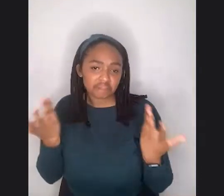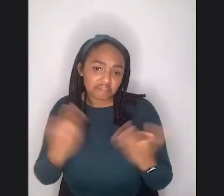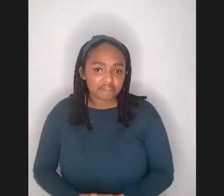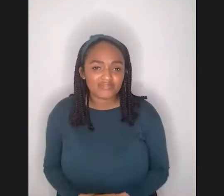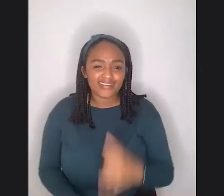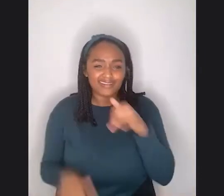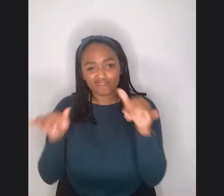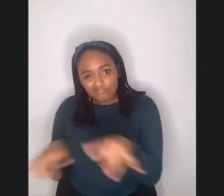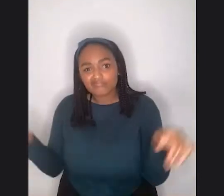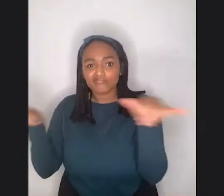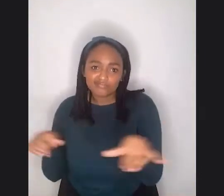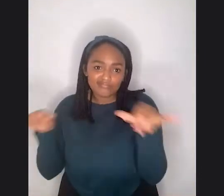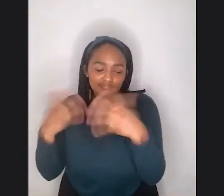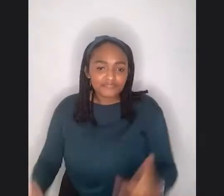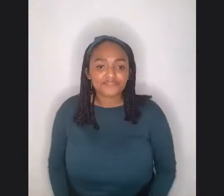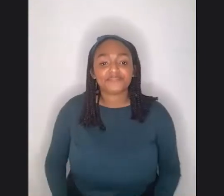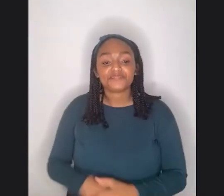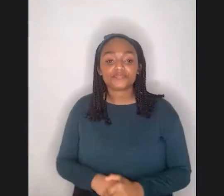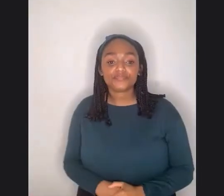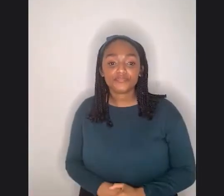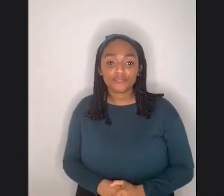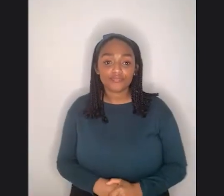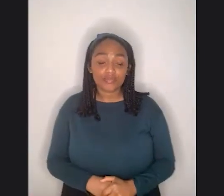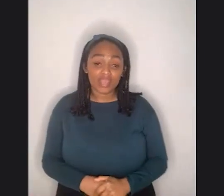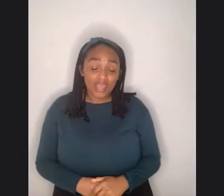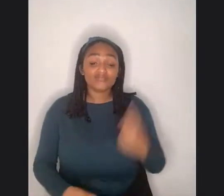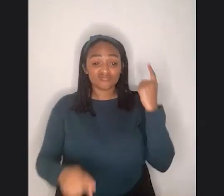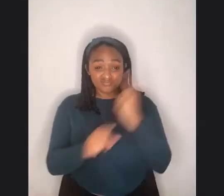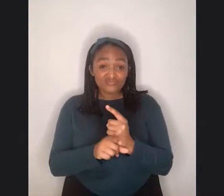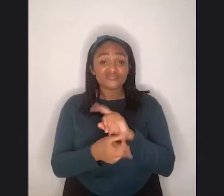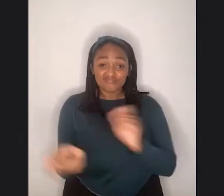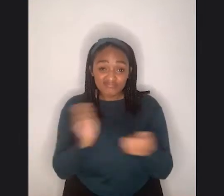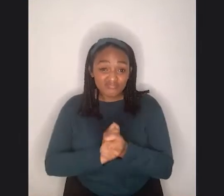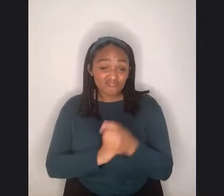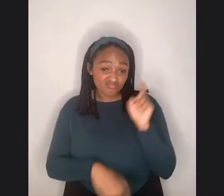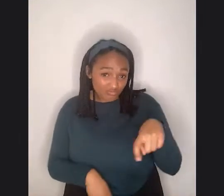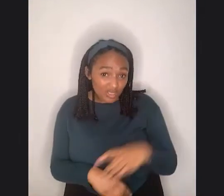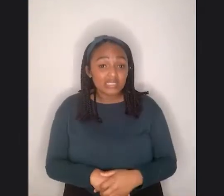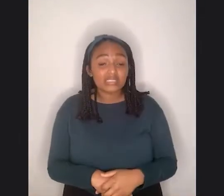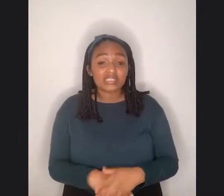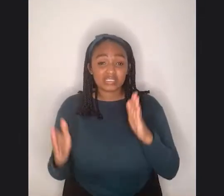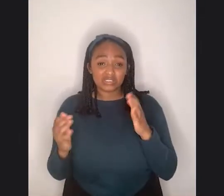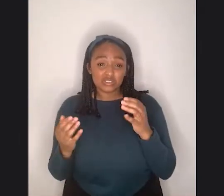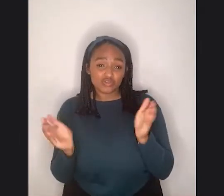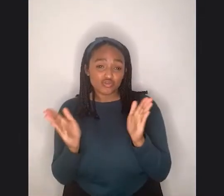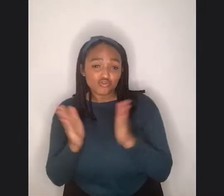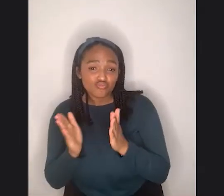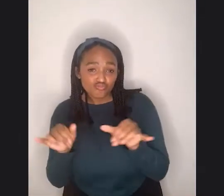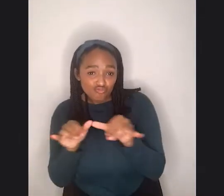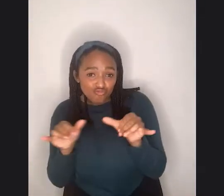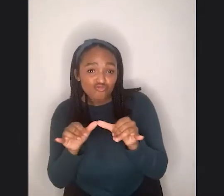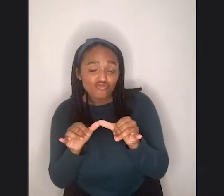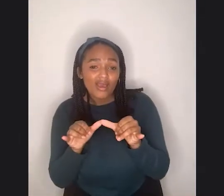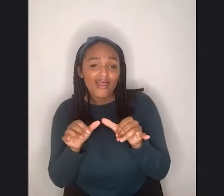and we should say explicitly that some of that change has been that smaller sized, able-bodied and white women have gone to the